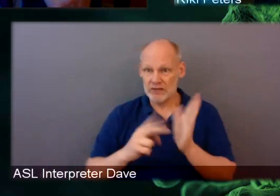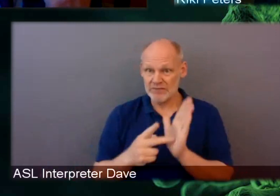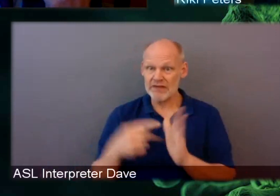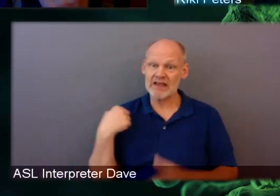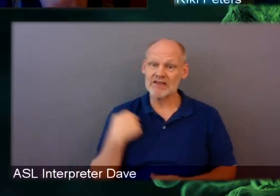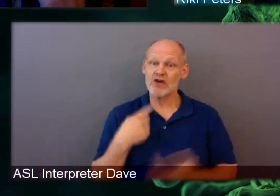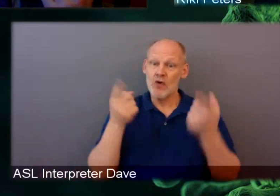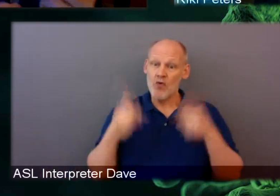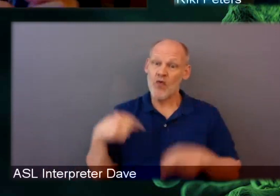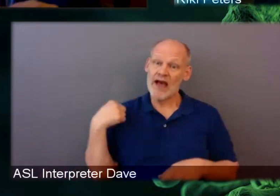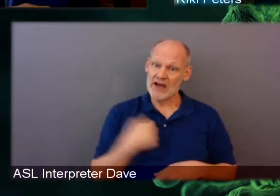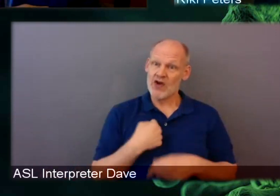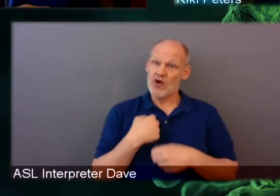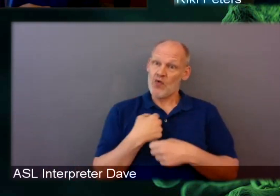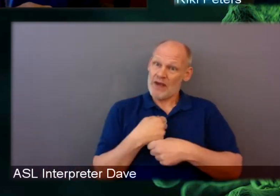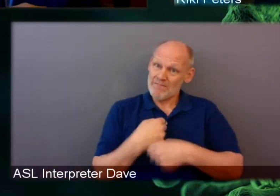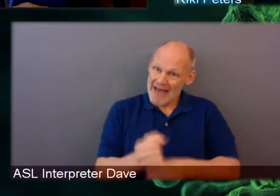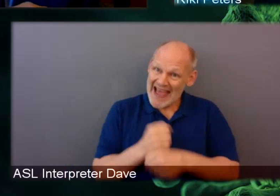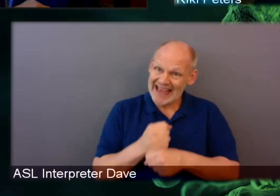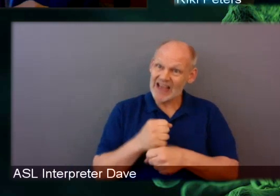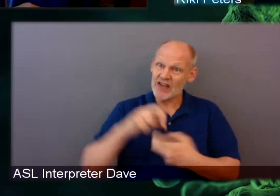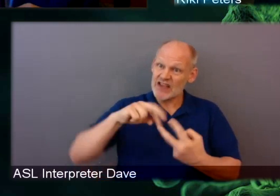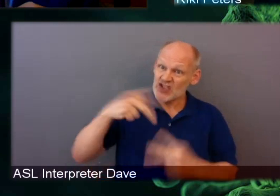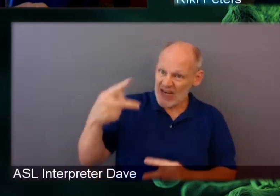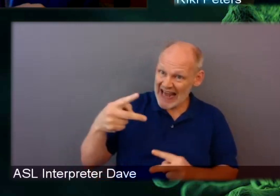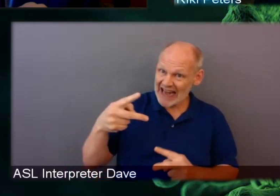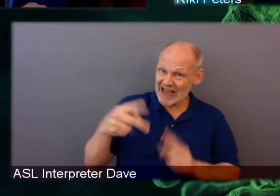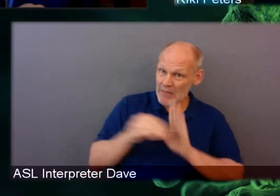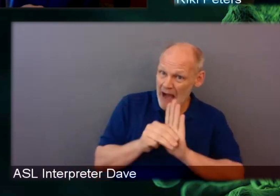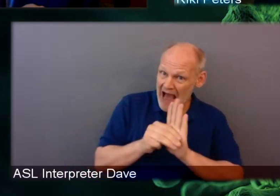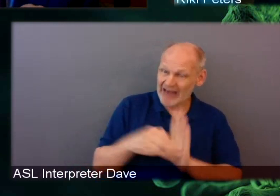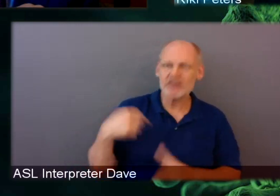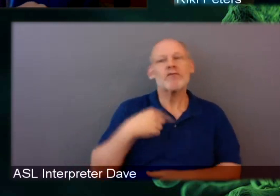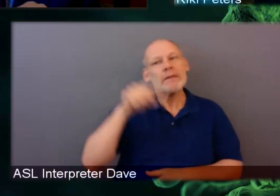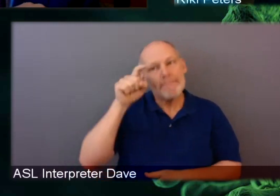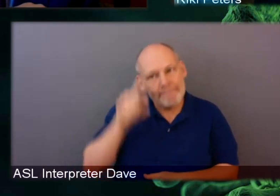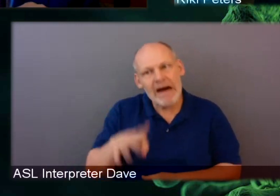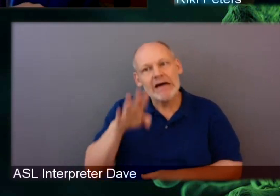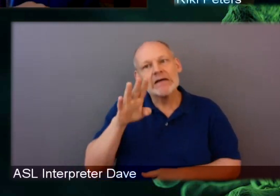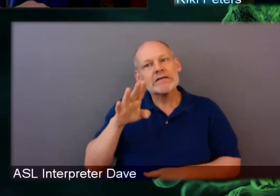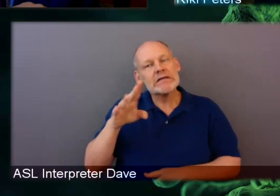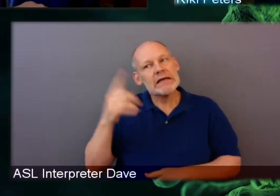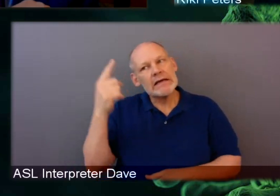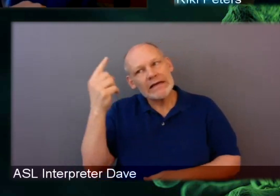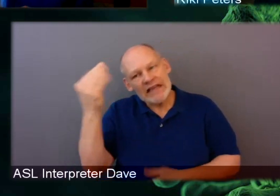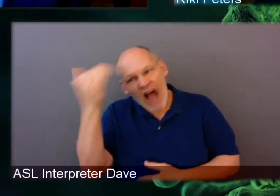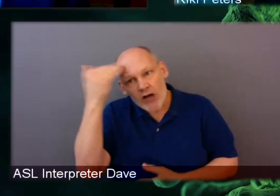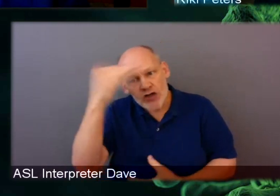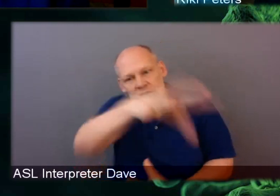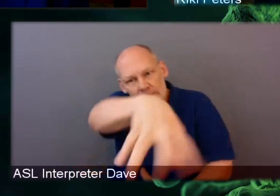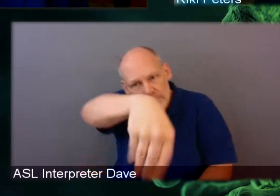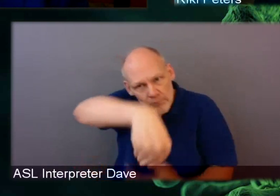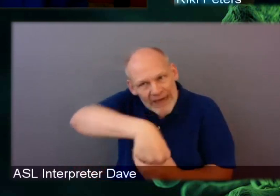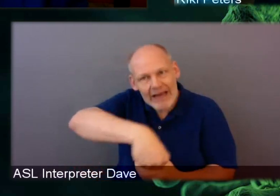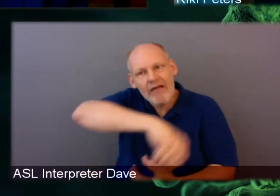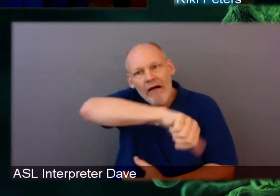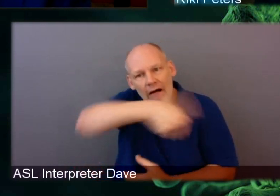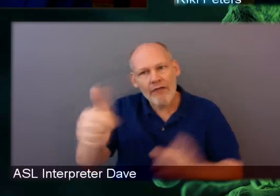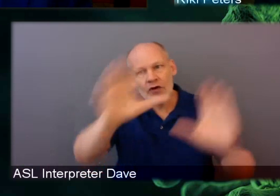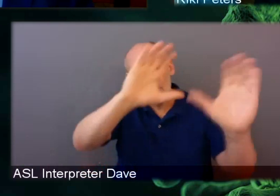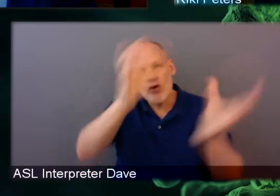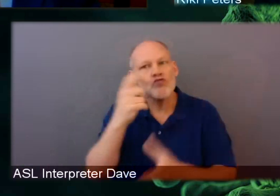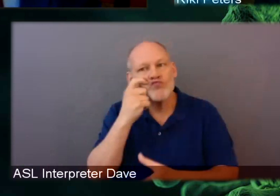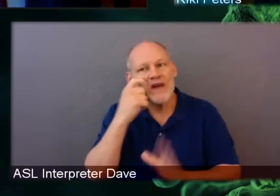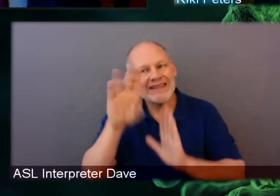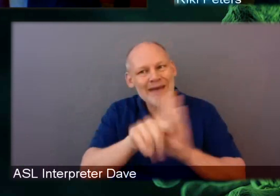build these genetic risk prediction models. To do this, Charles Cooperberg is leading efforts in cardiometabolic diseases, and we have been